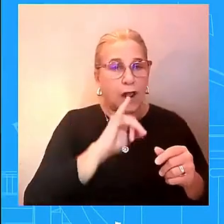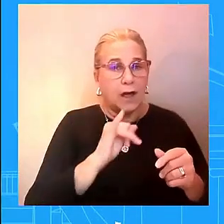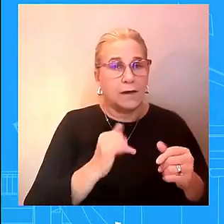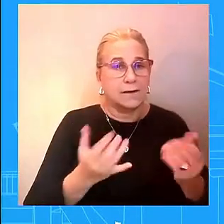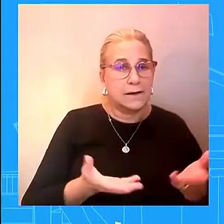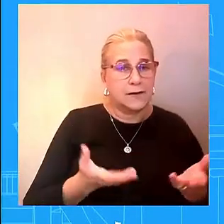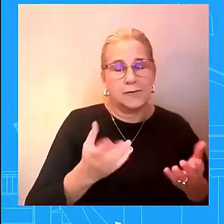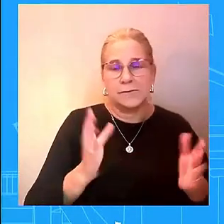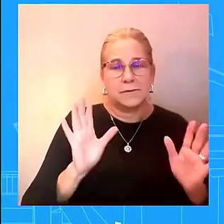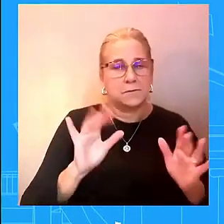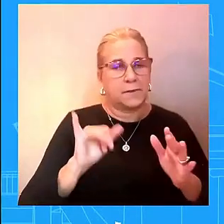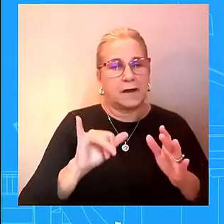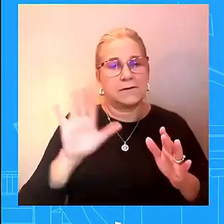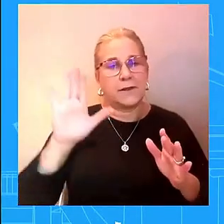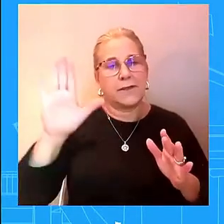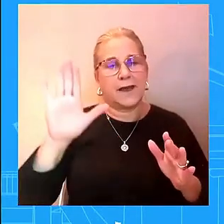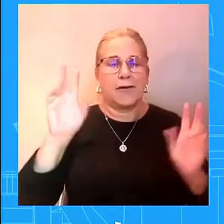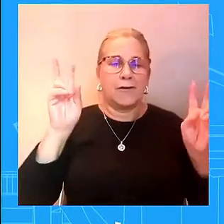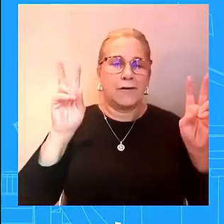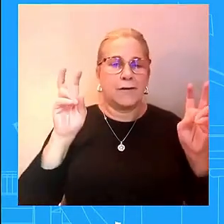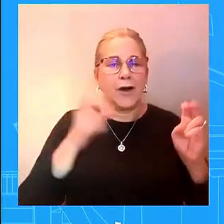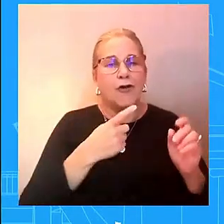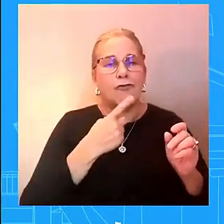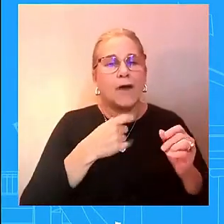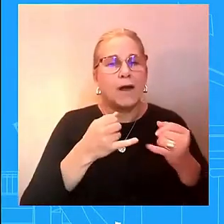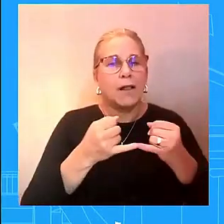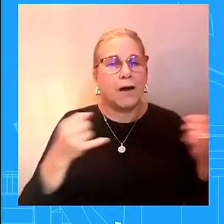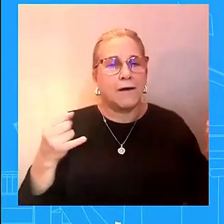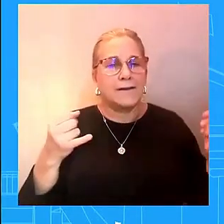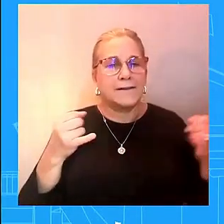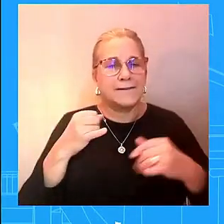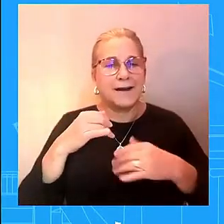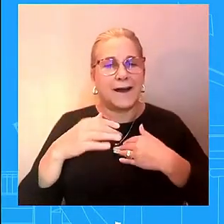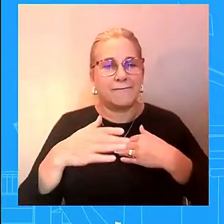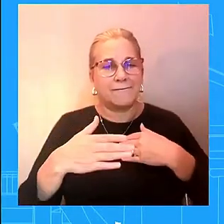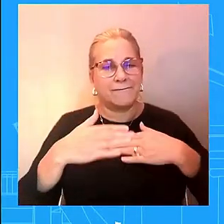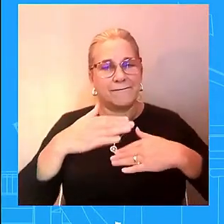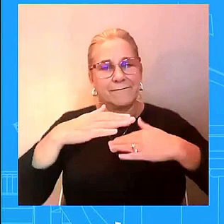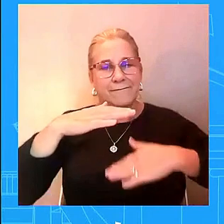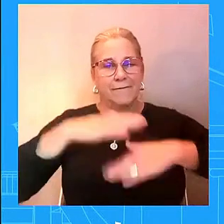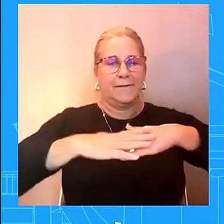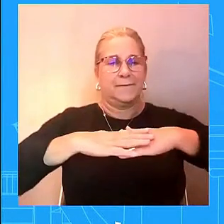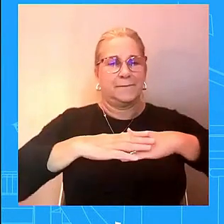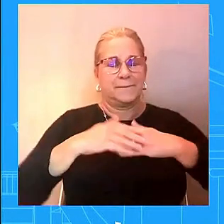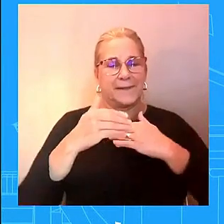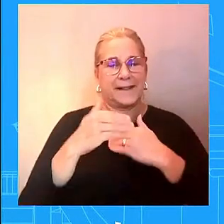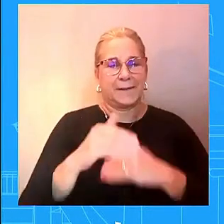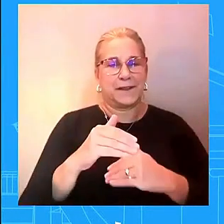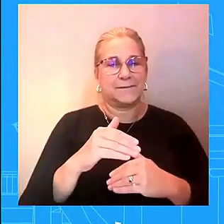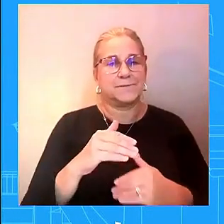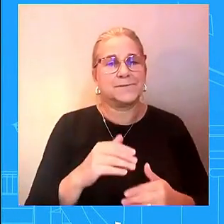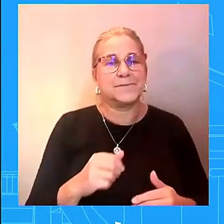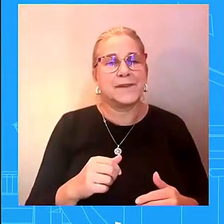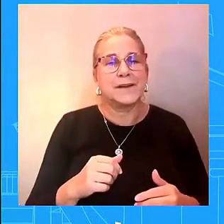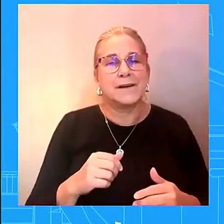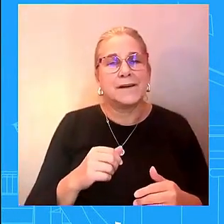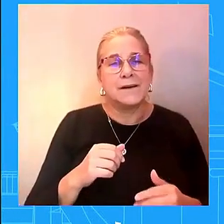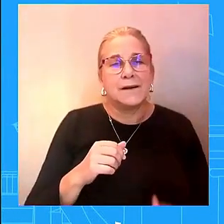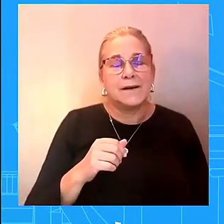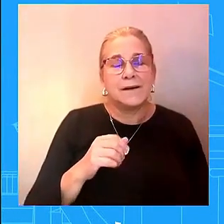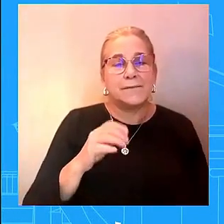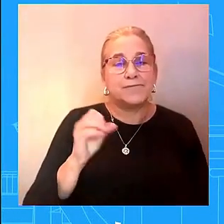going to preview that from here us previewing that from here would certainly give a heads up to the iranians it's something that we're not going to be doing